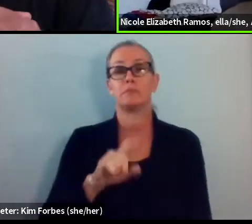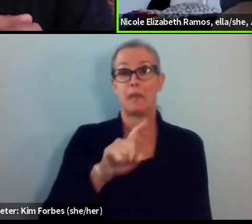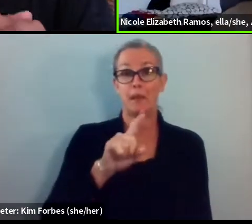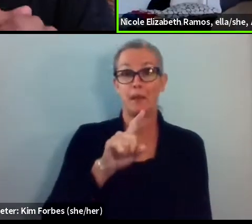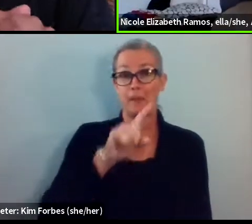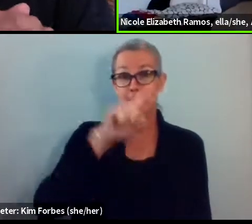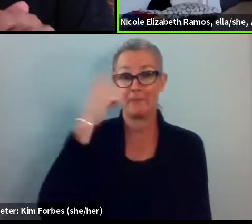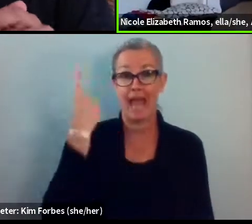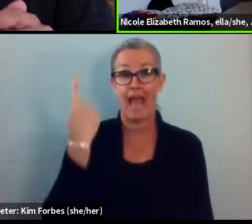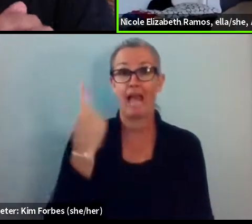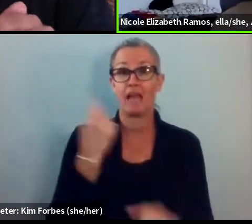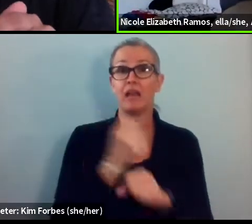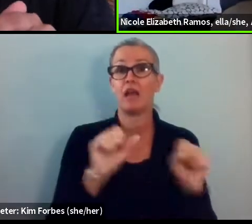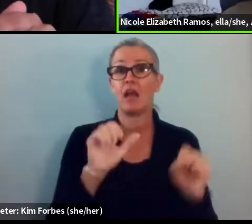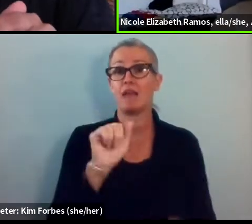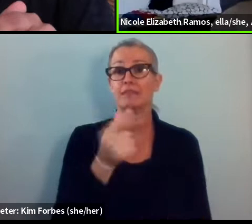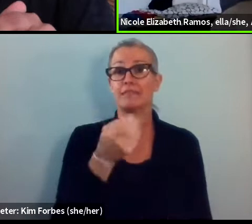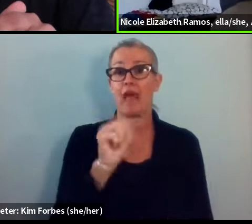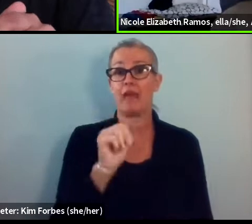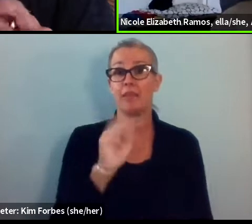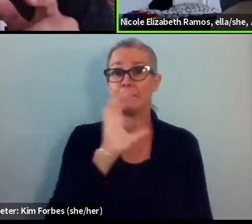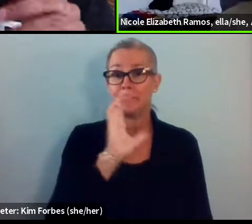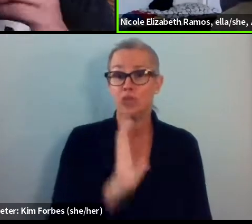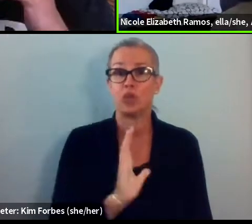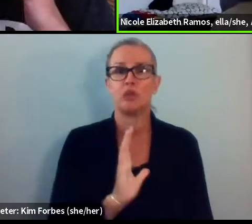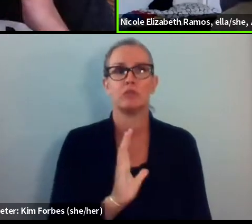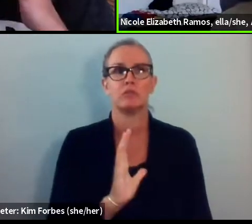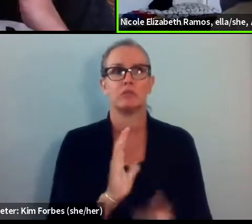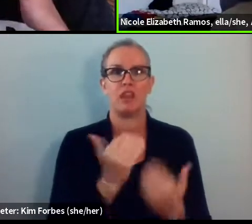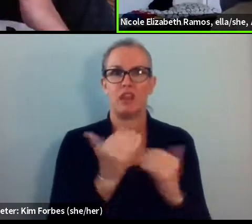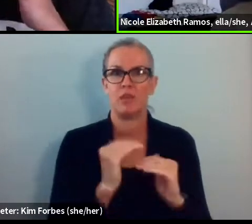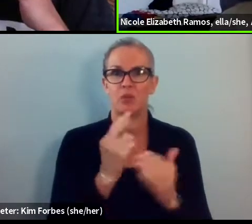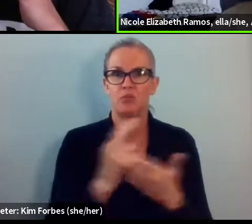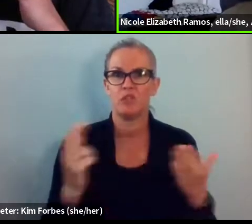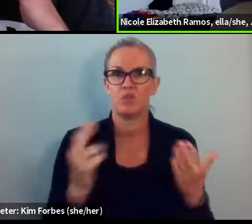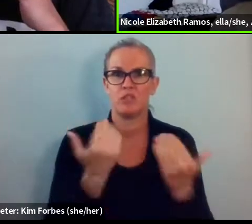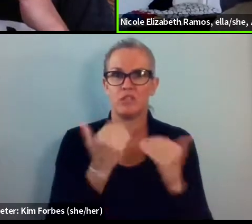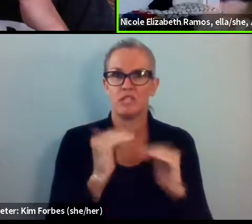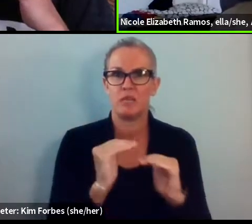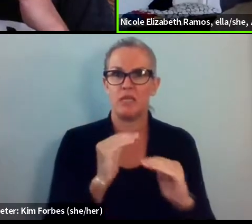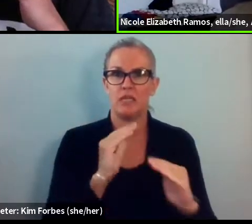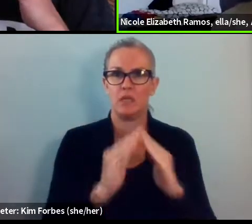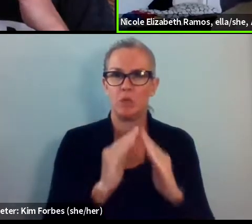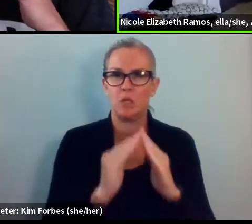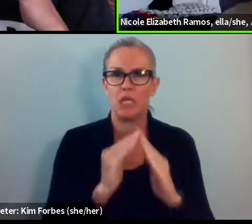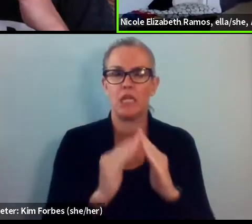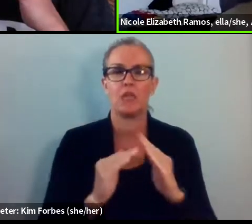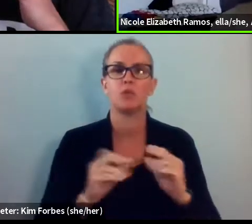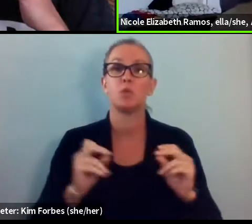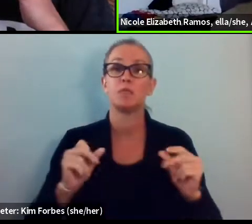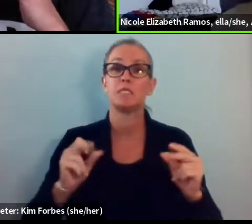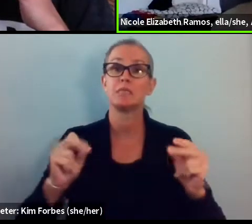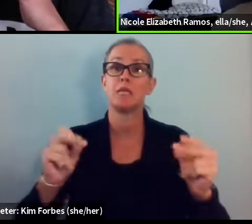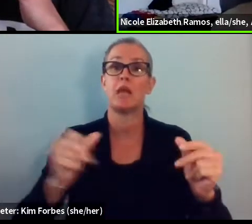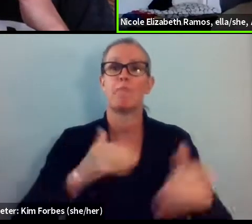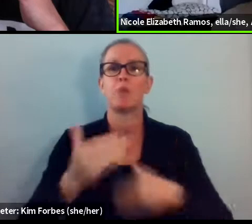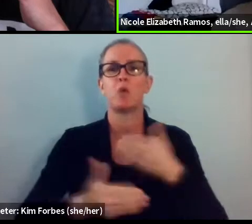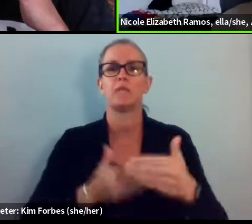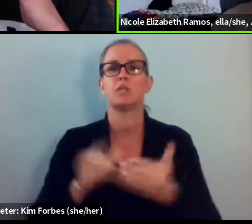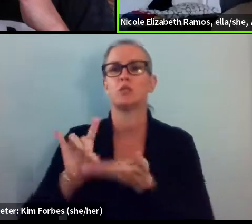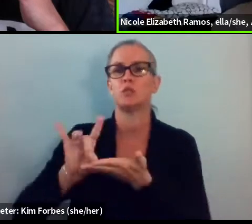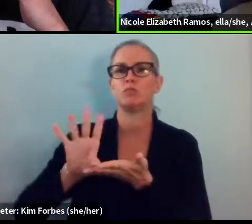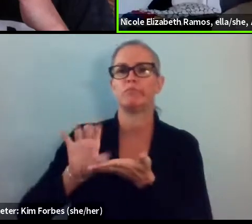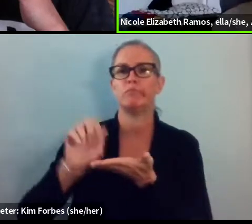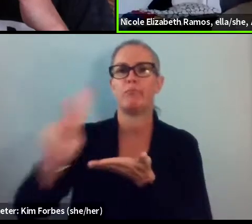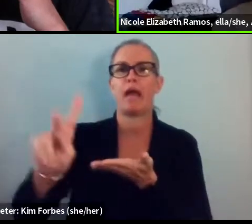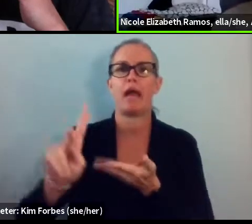limited resources and limited community in order to speed up the process of the deportation machine. So it's